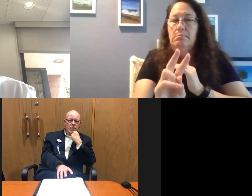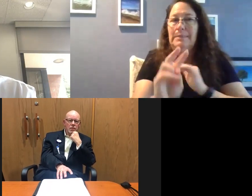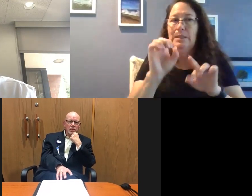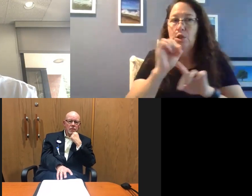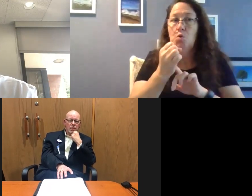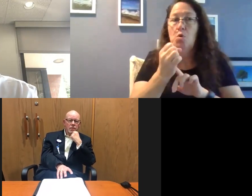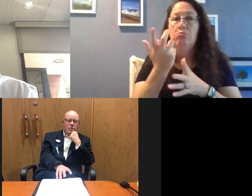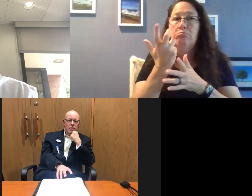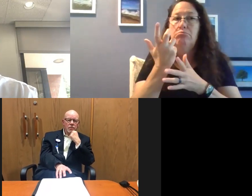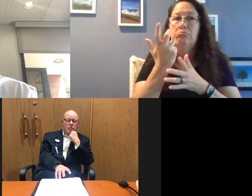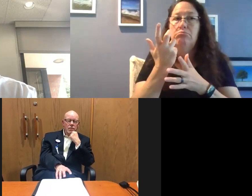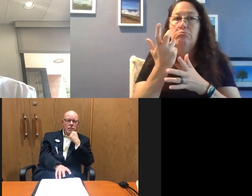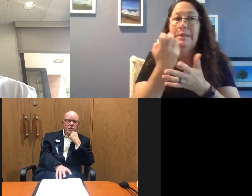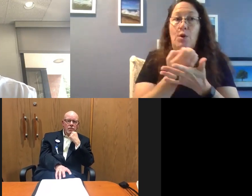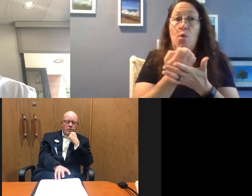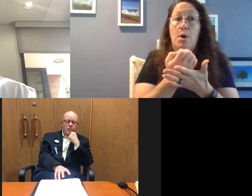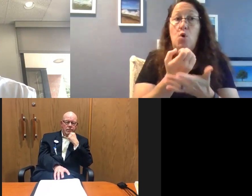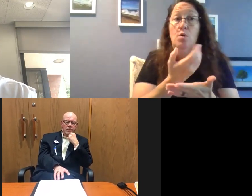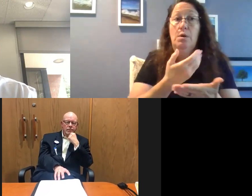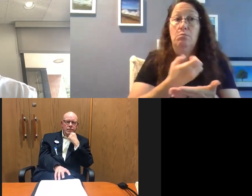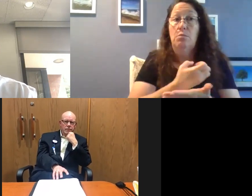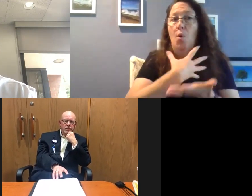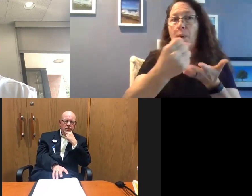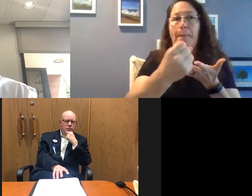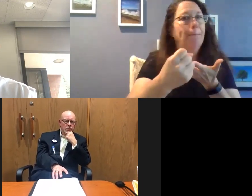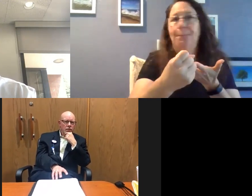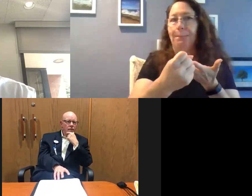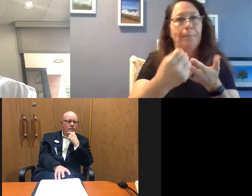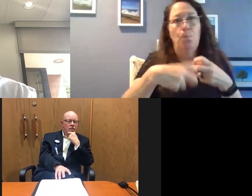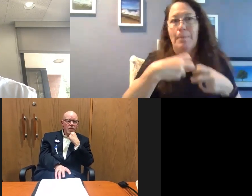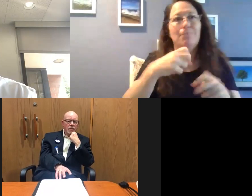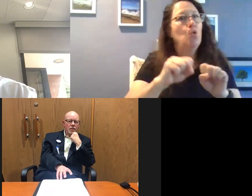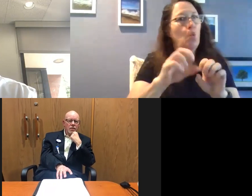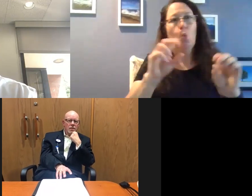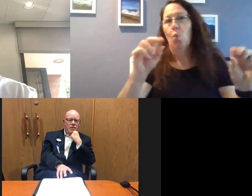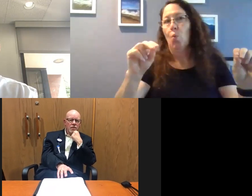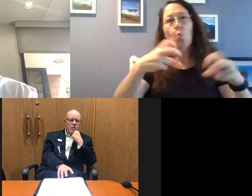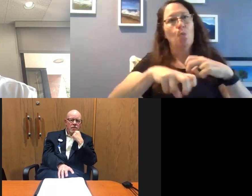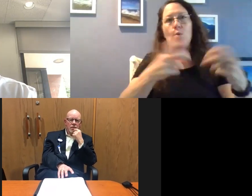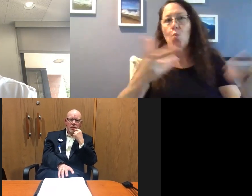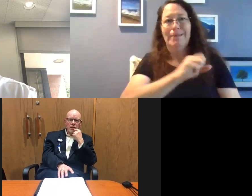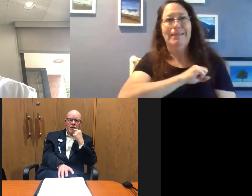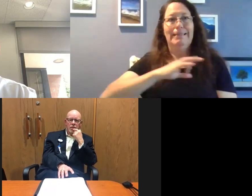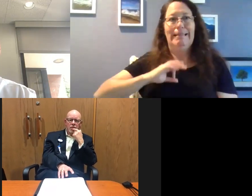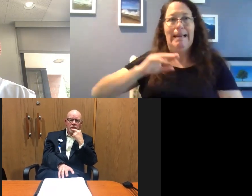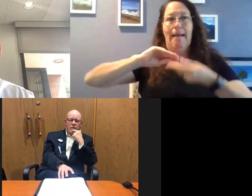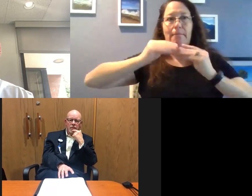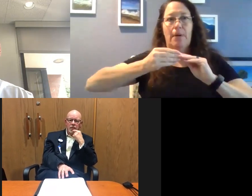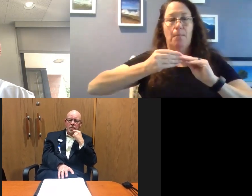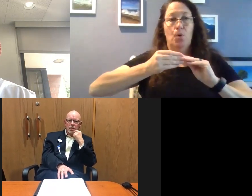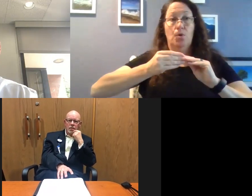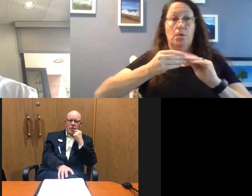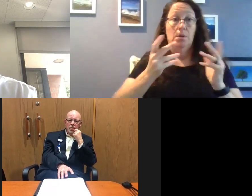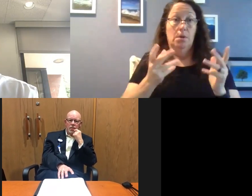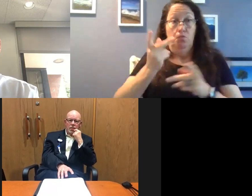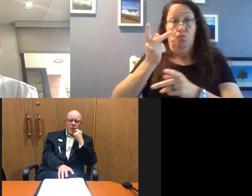we would have an equipment or a supply problem. It's really a personnel resource problem that makes it difficult to be able to care